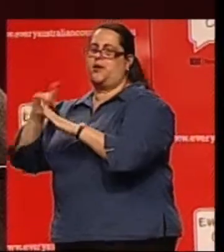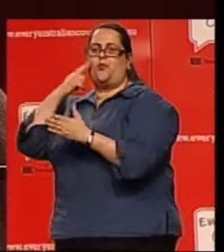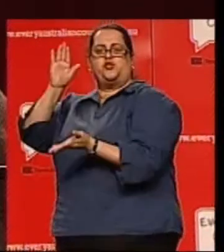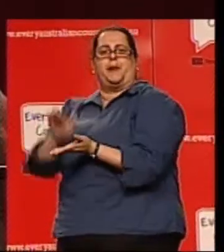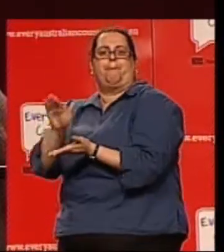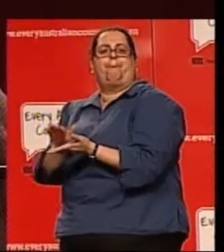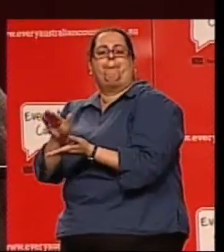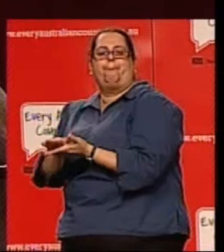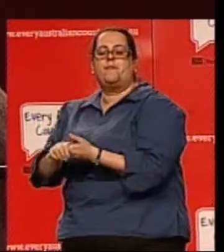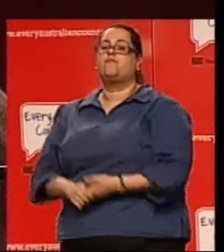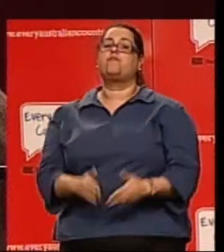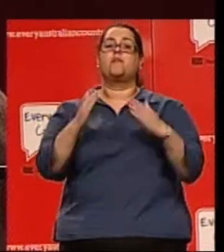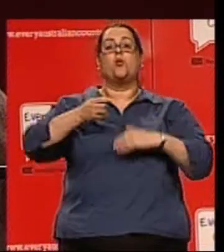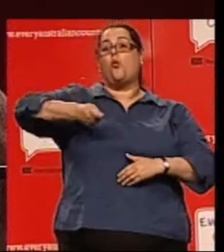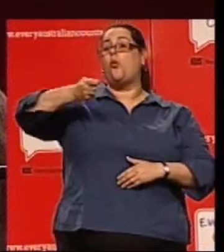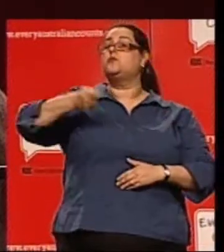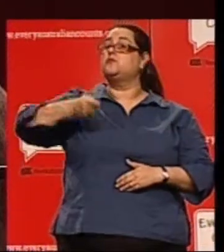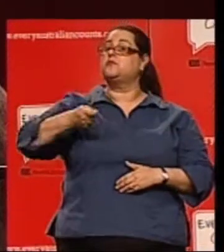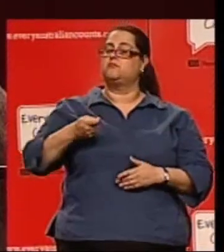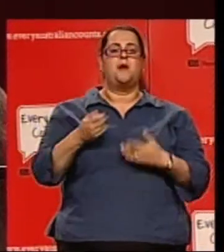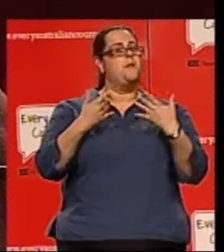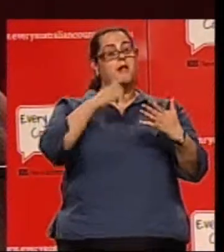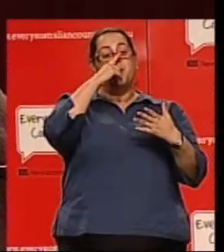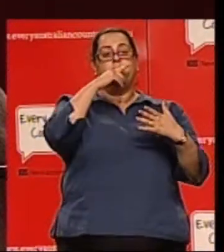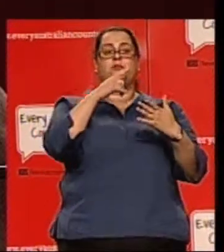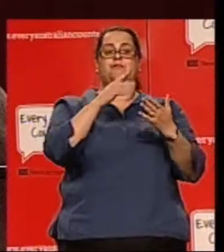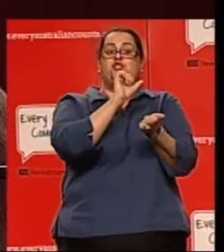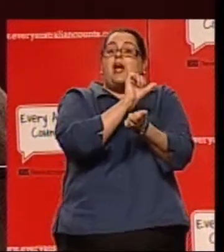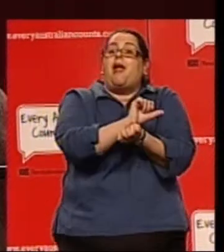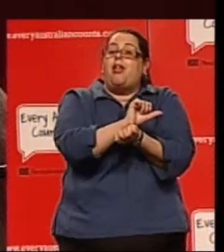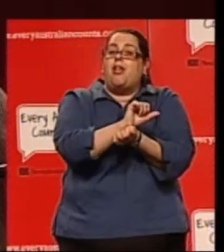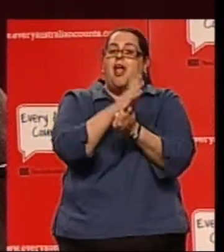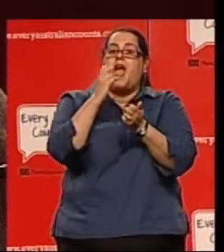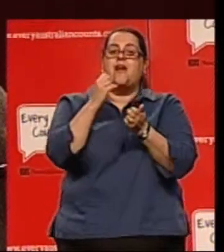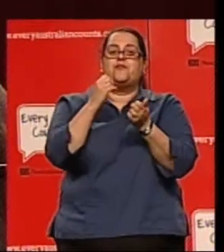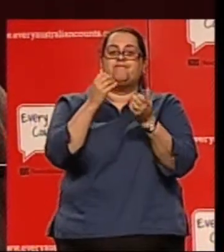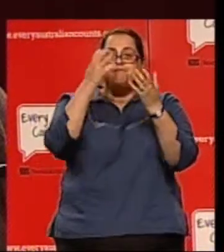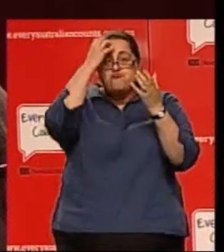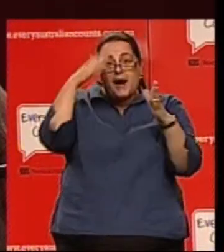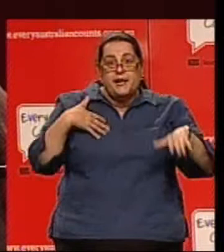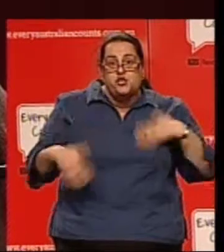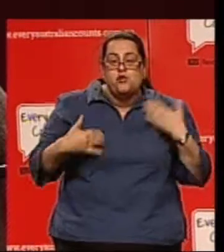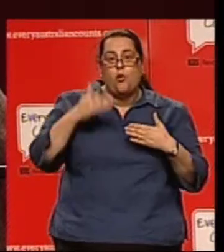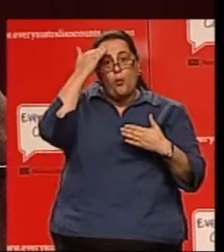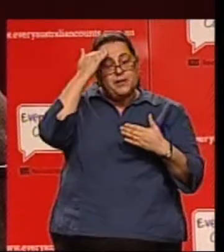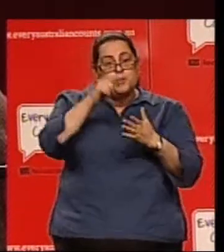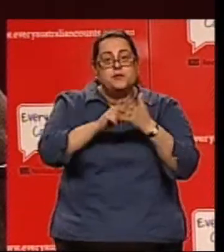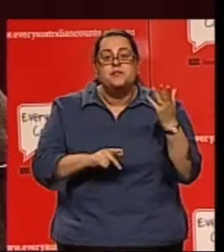justice system, many people in jail have a mental illness, an acquired brain injury or an intellectual disability,